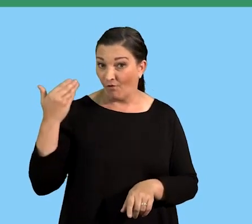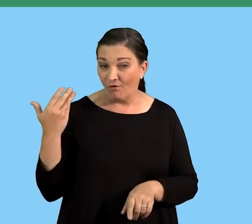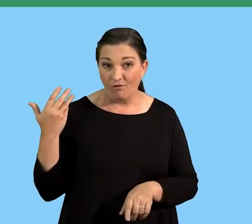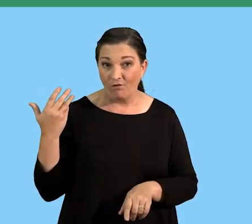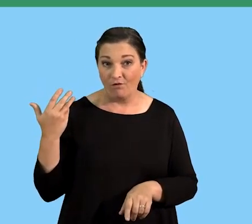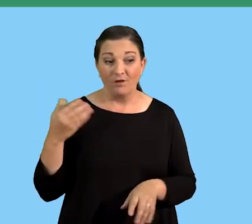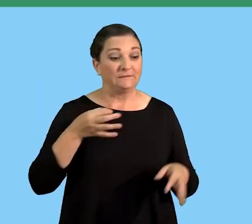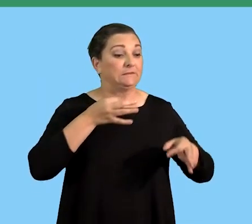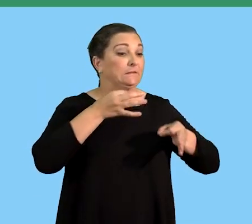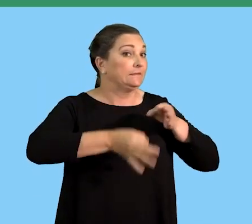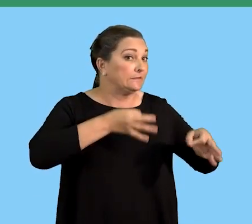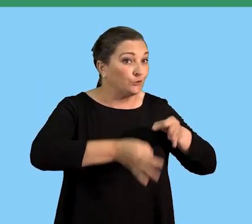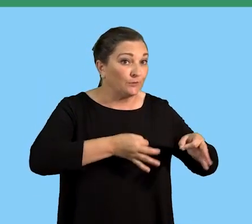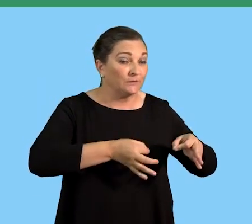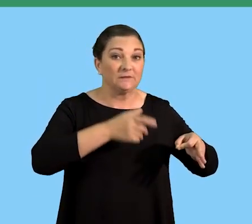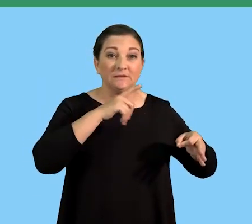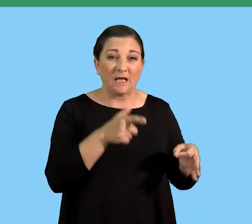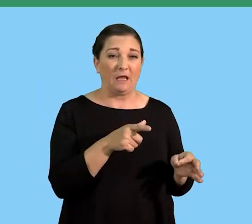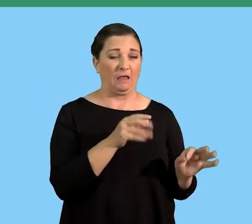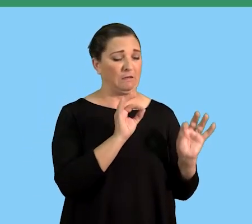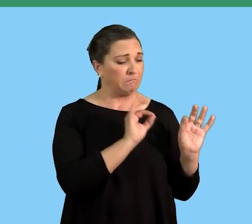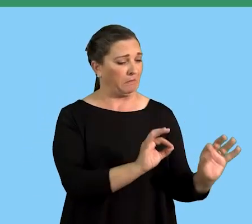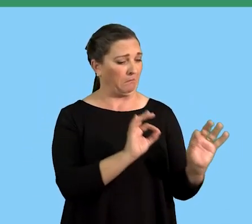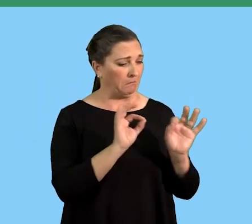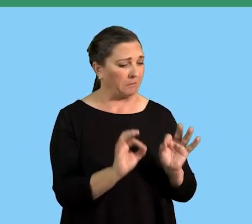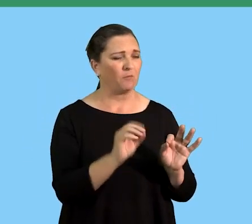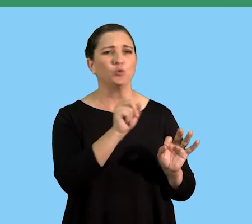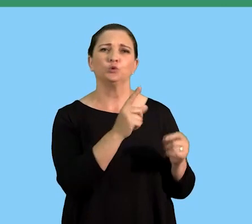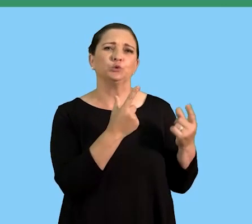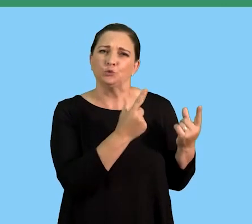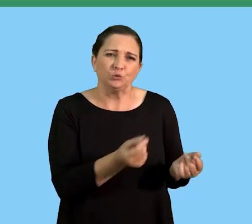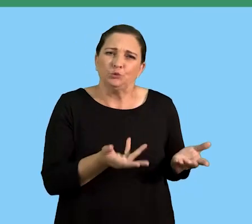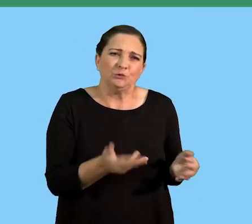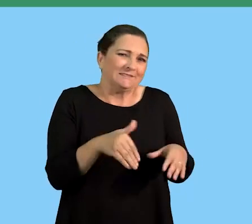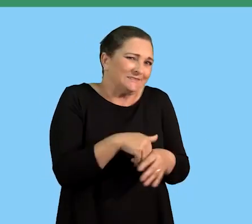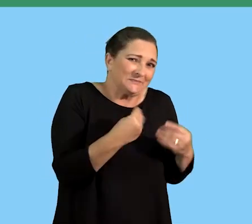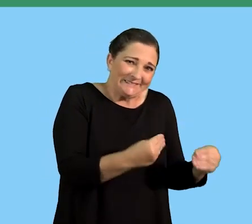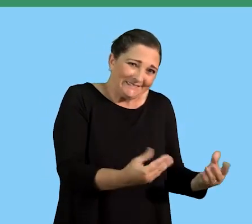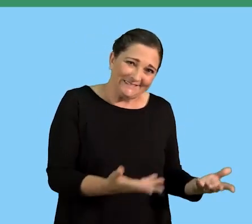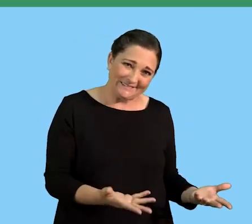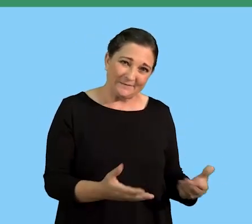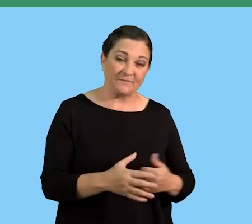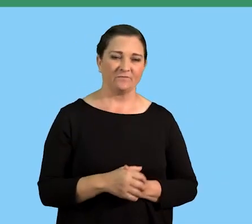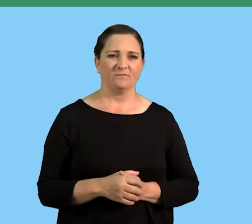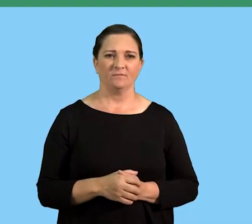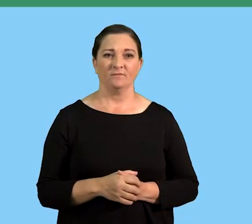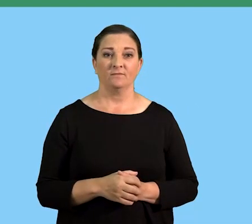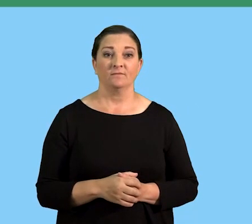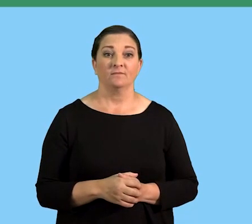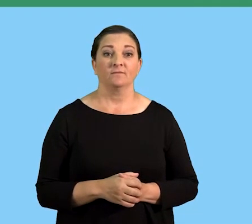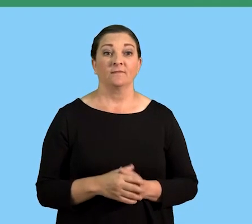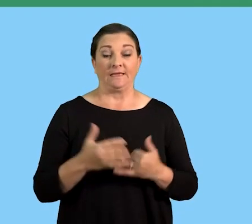I said before, in the description, you are telling the candidates exactly what they will be doing in that business.